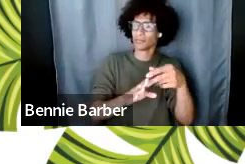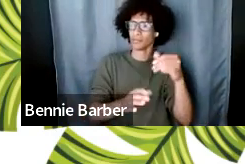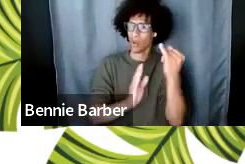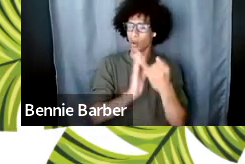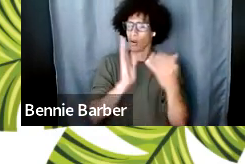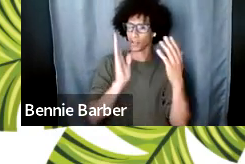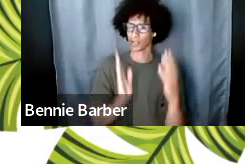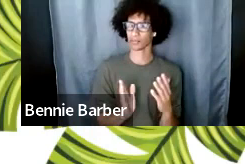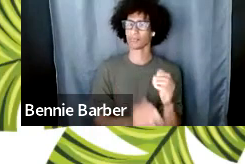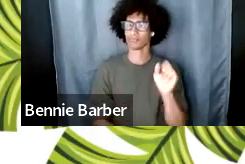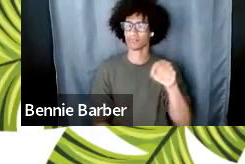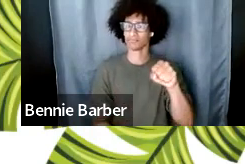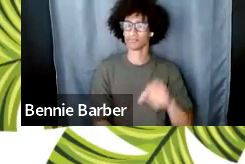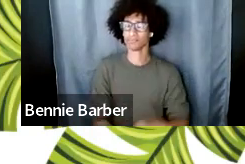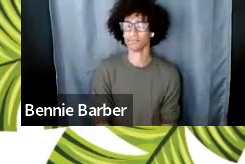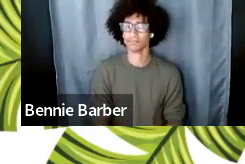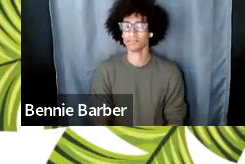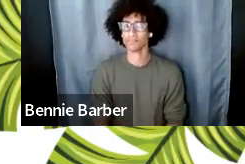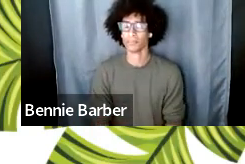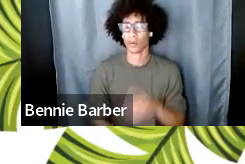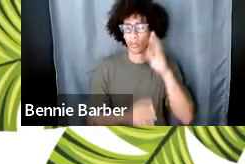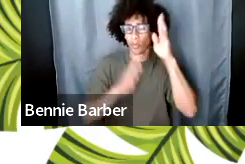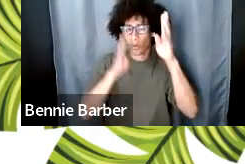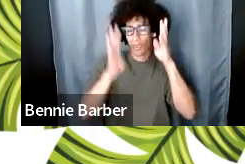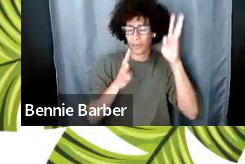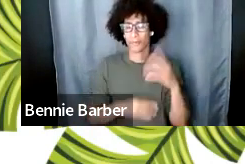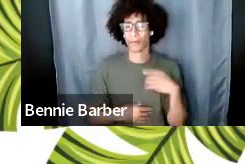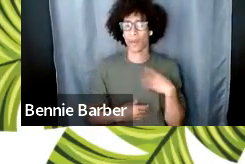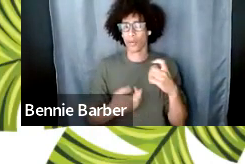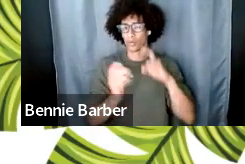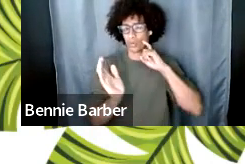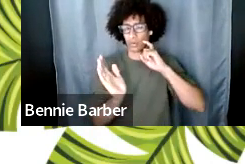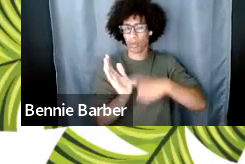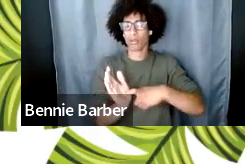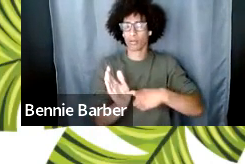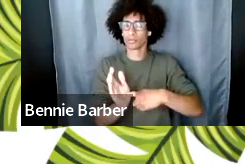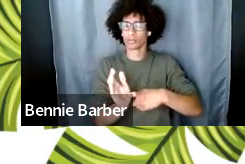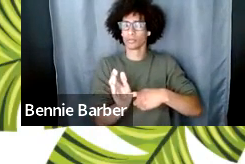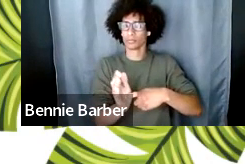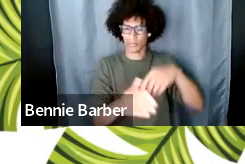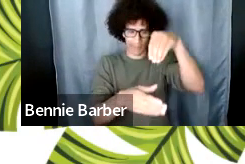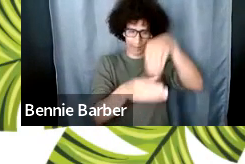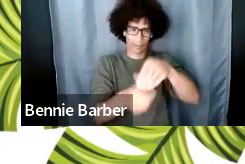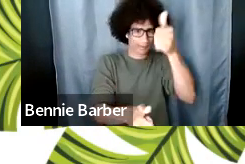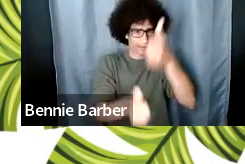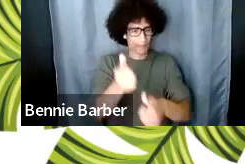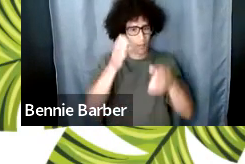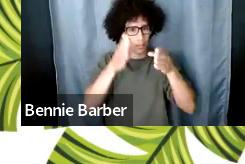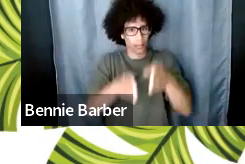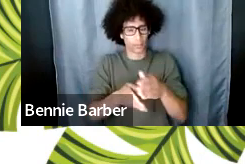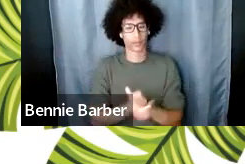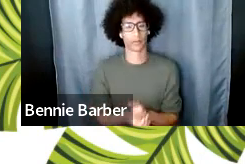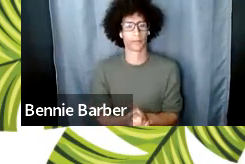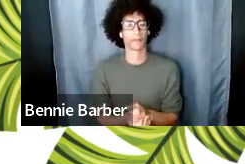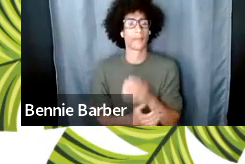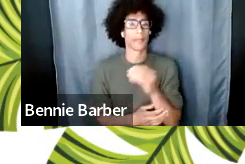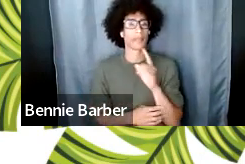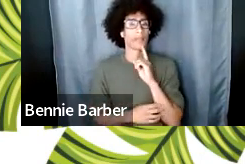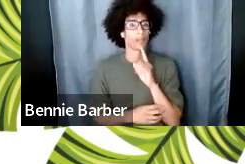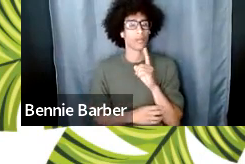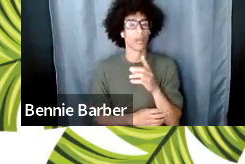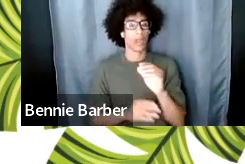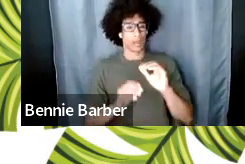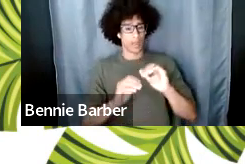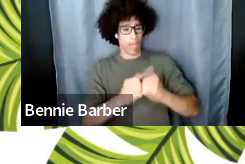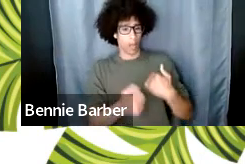the idea that um there is a creative current in every person is true that's how we tap into it and how we also